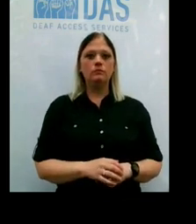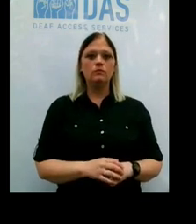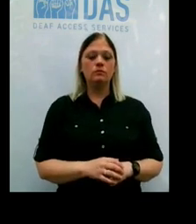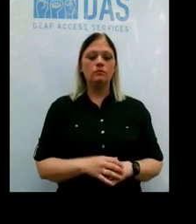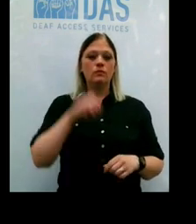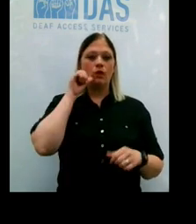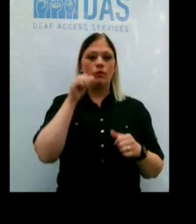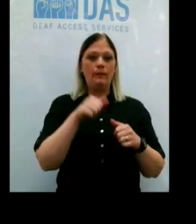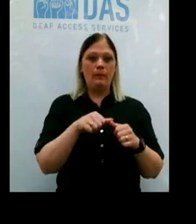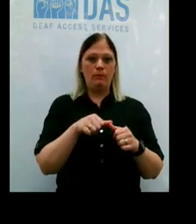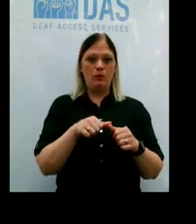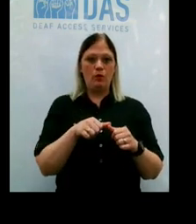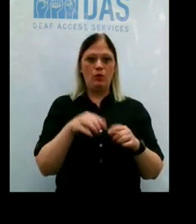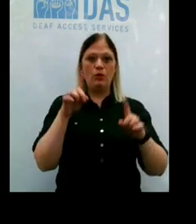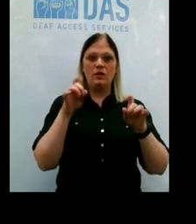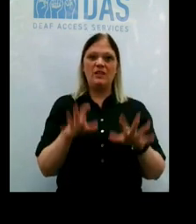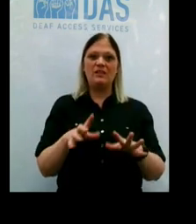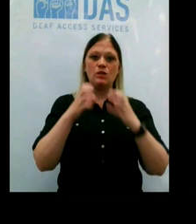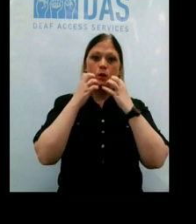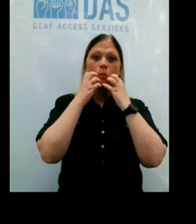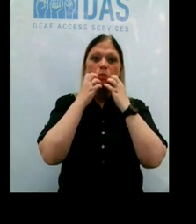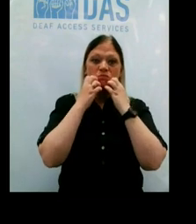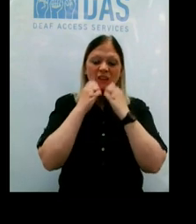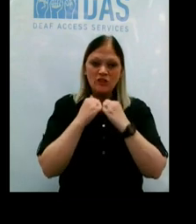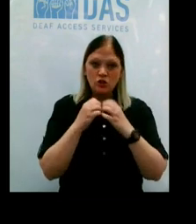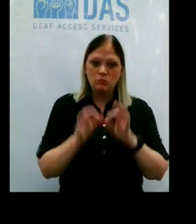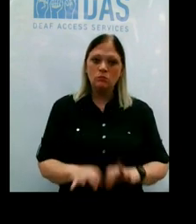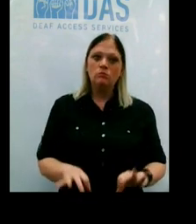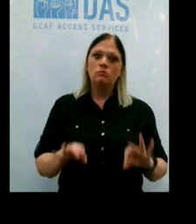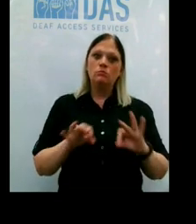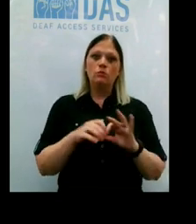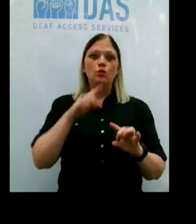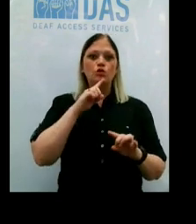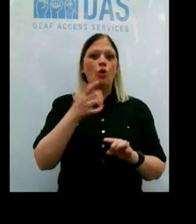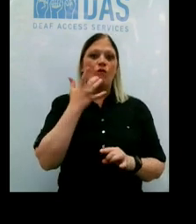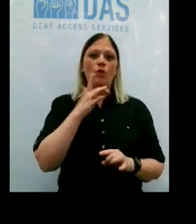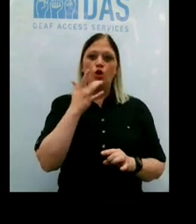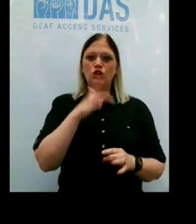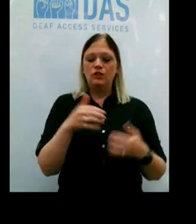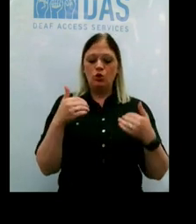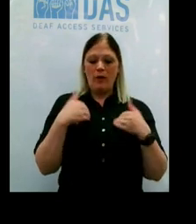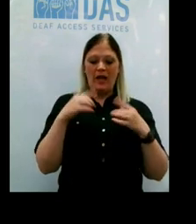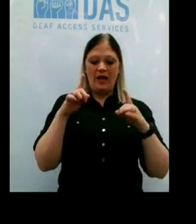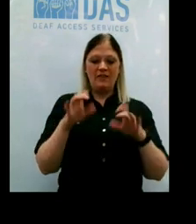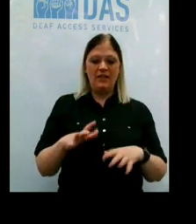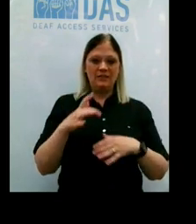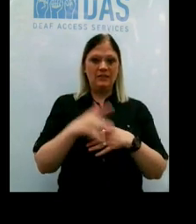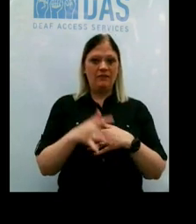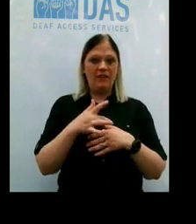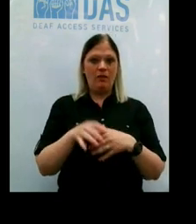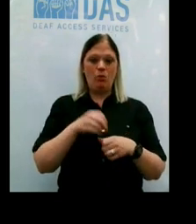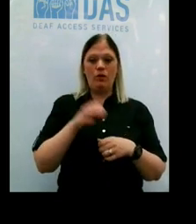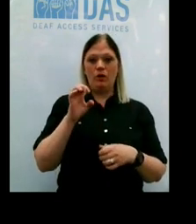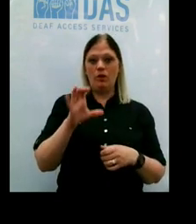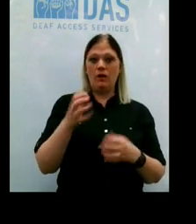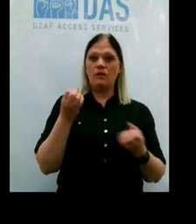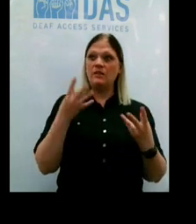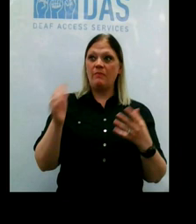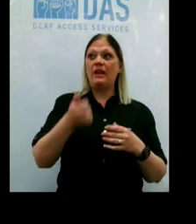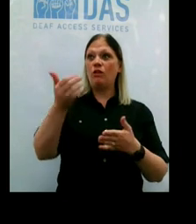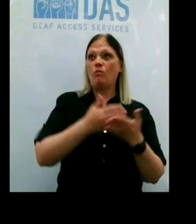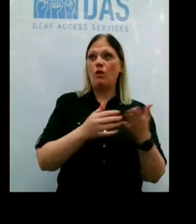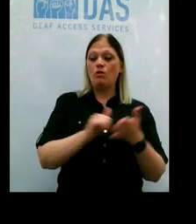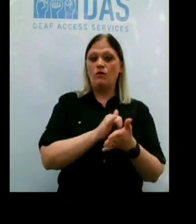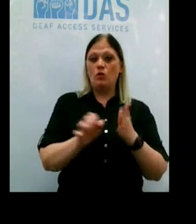our testing are very precious assets that we have. We're so fortunate in Erie County to have testing, whereas many other parts of New York